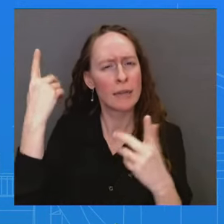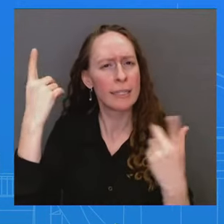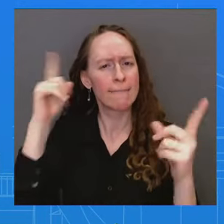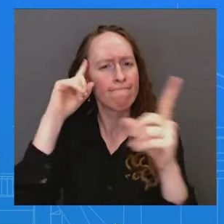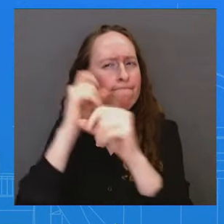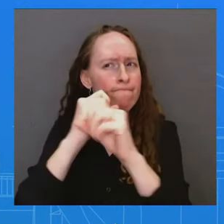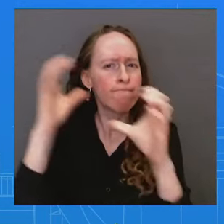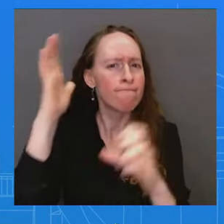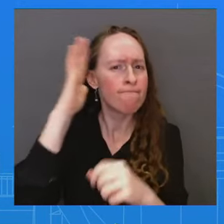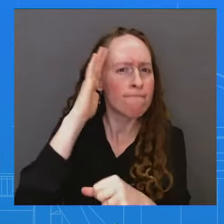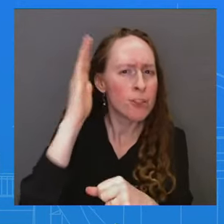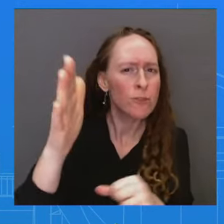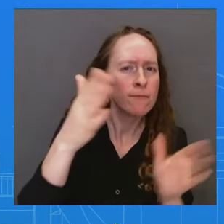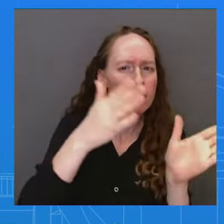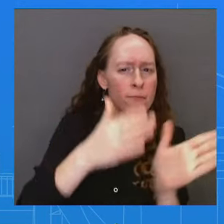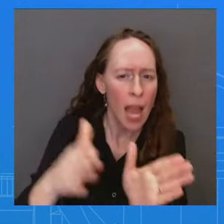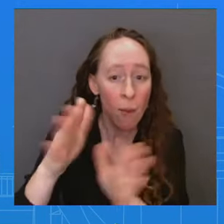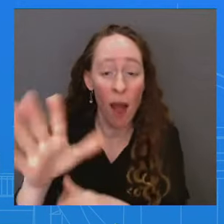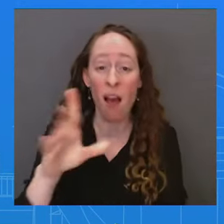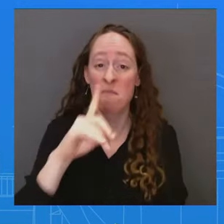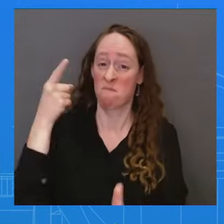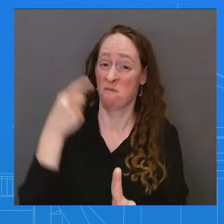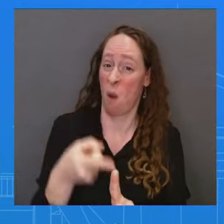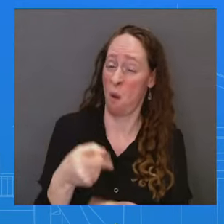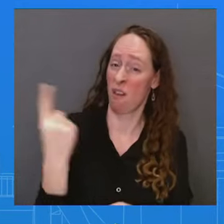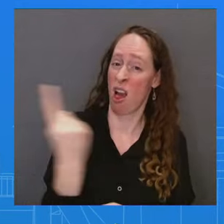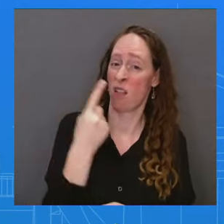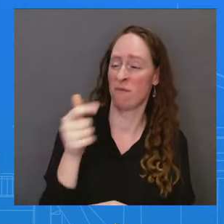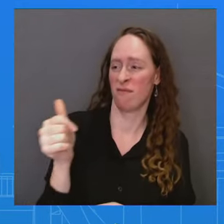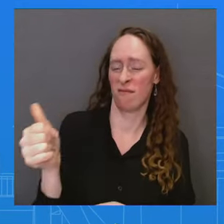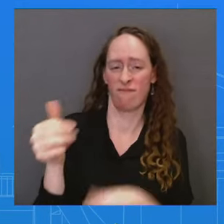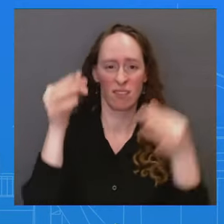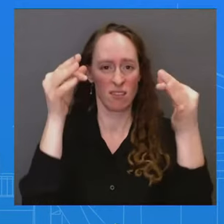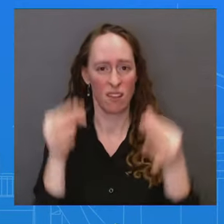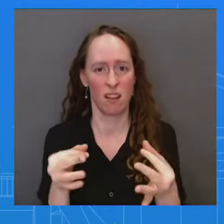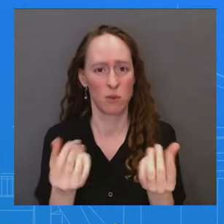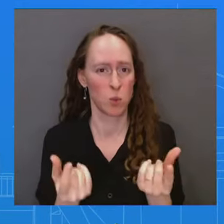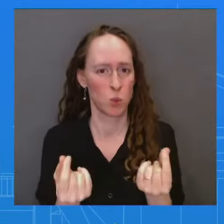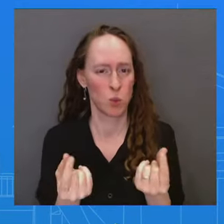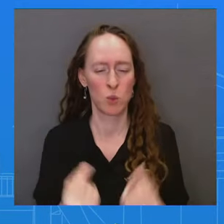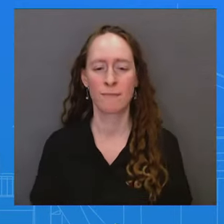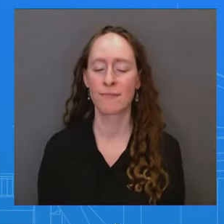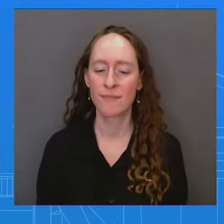for them to speak to. Go ahead, Anita. Thank you so much, Corinne. John, Senator Cain